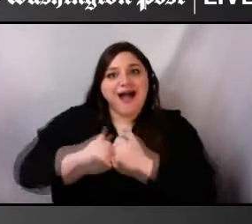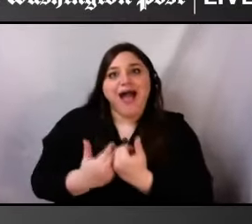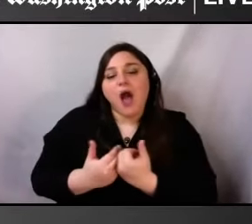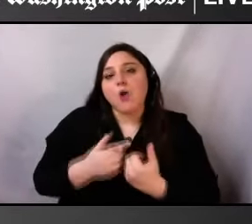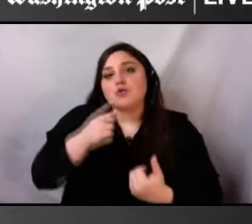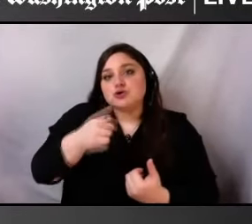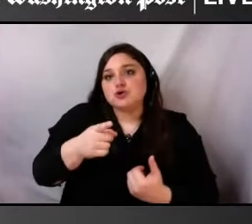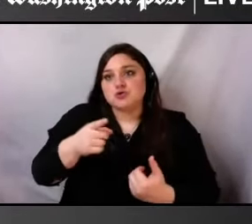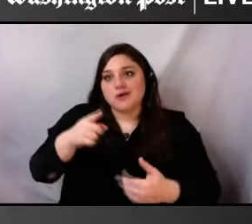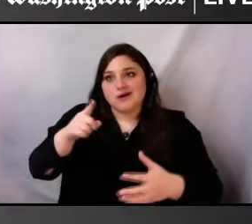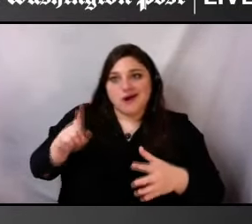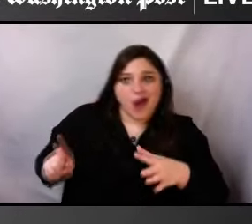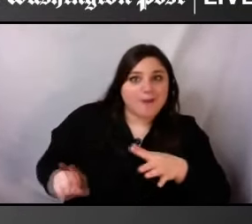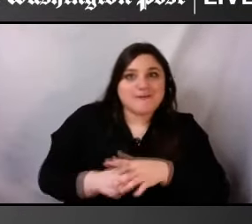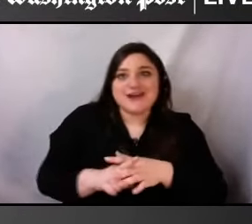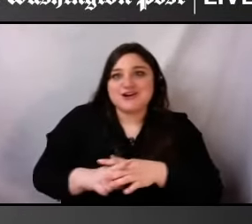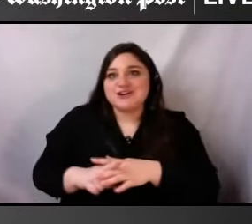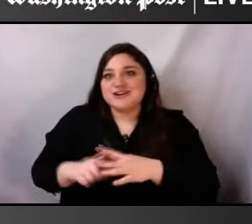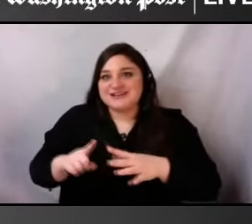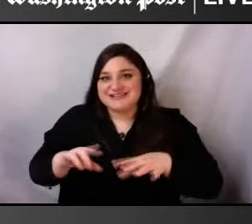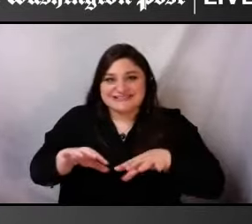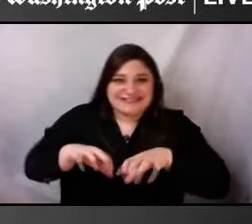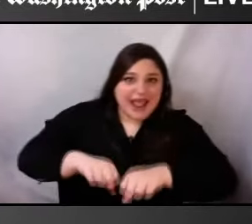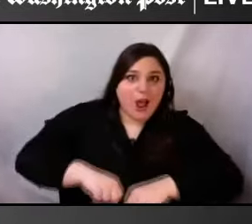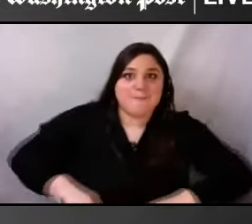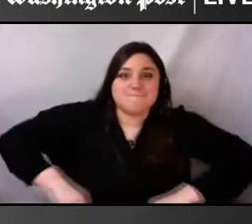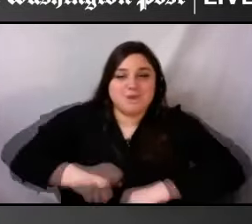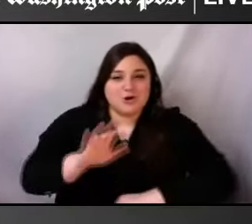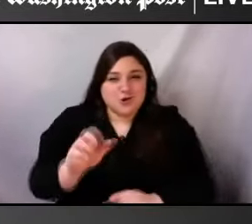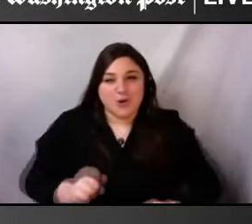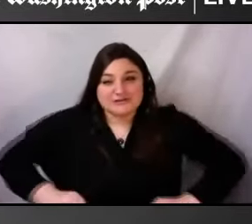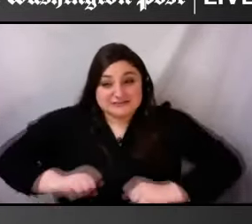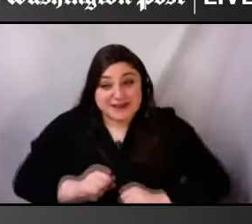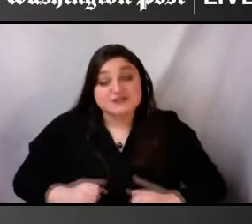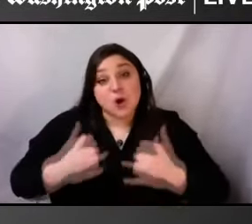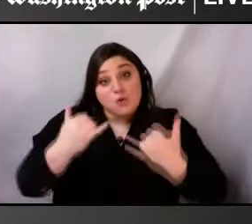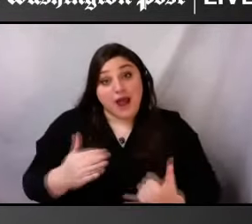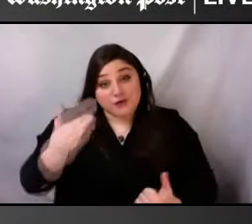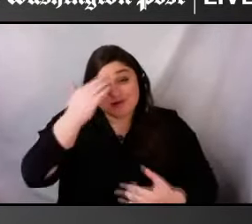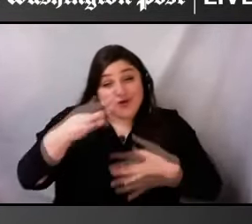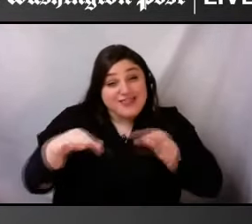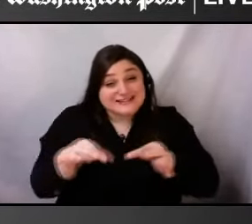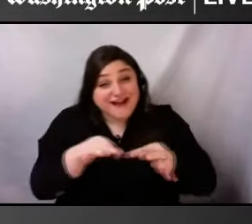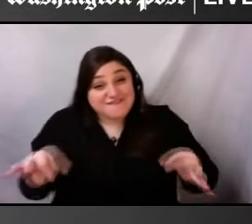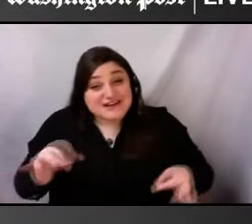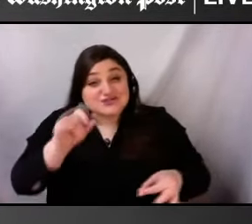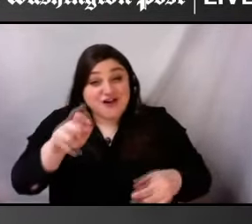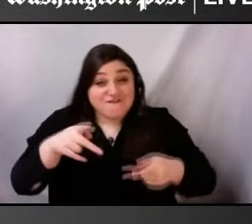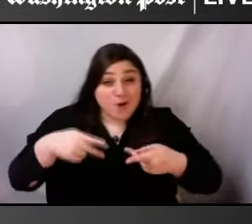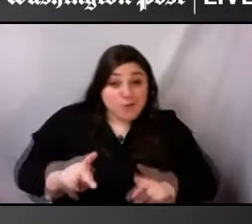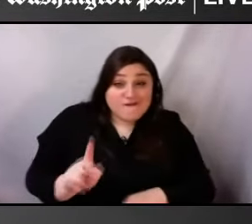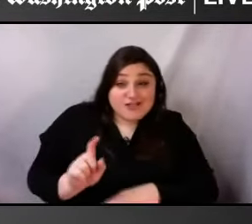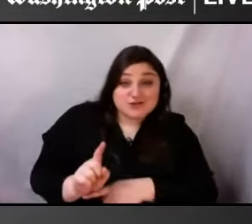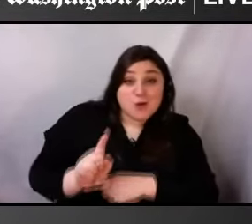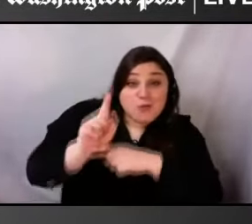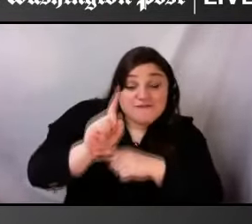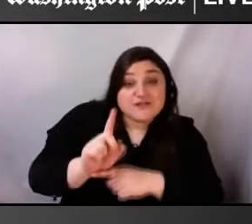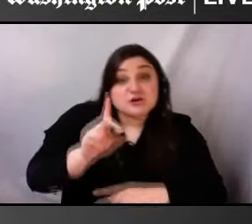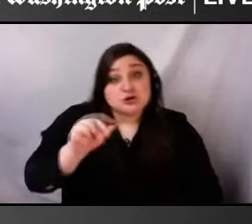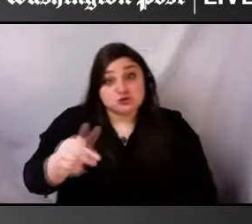Do you have an understanding of what your privilege is? And knowing that,